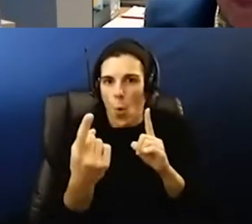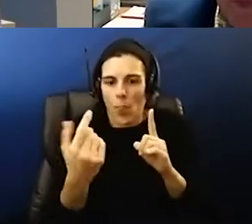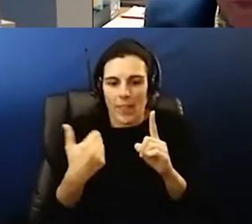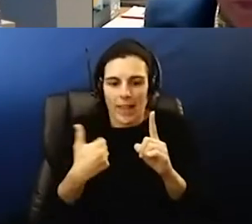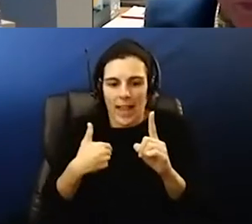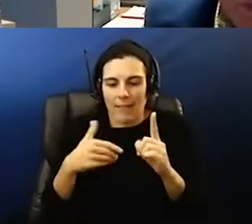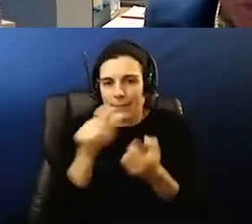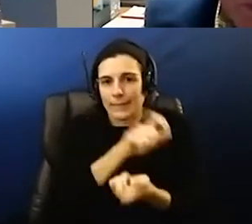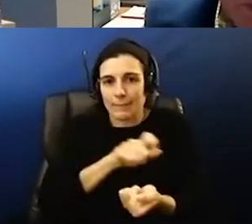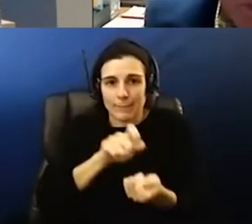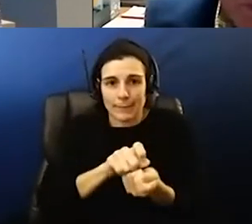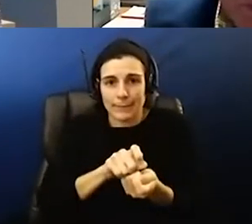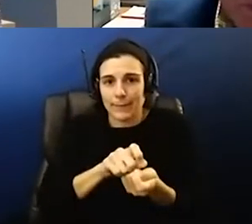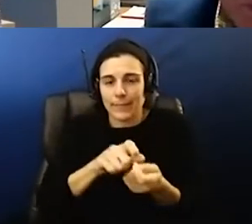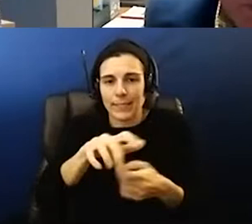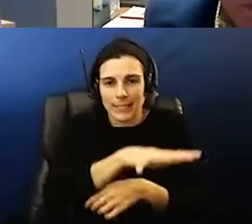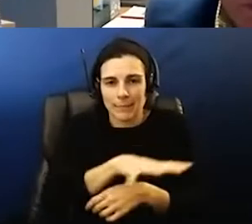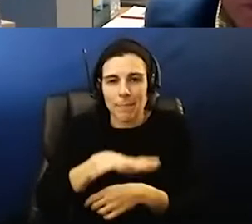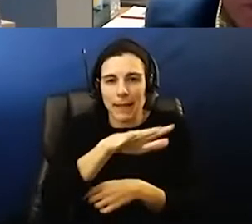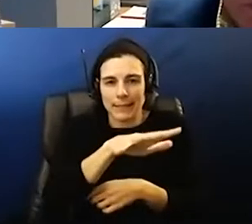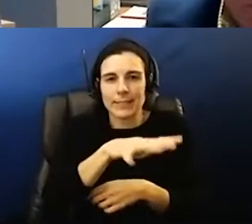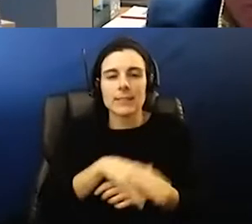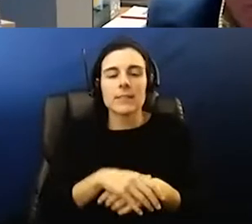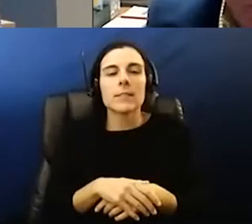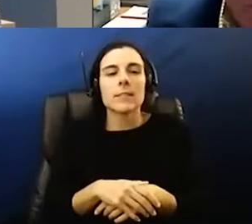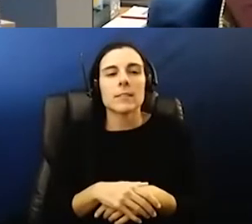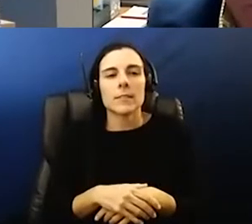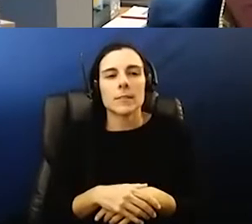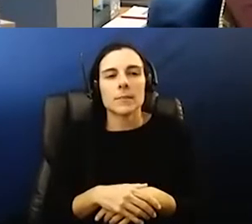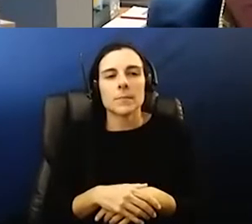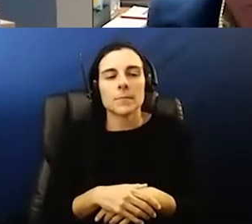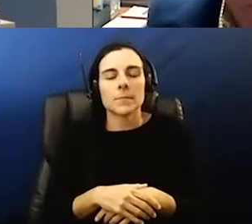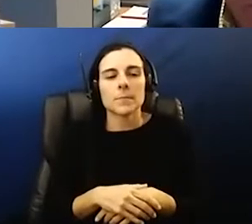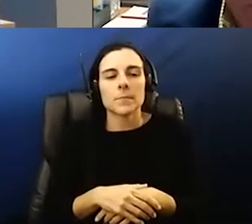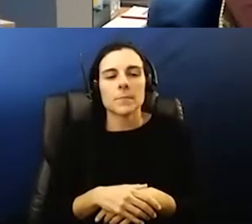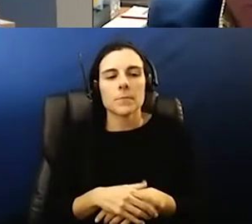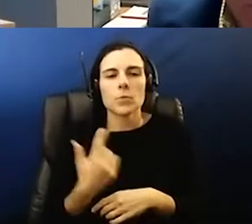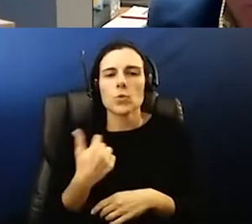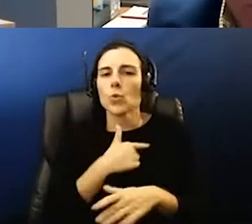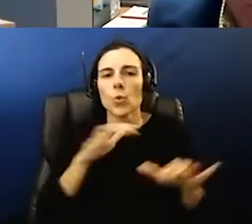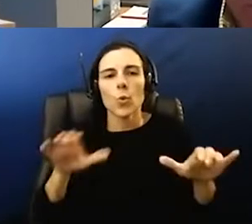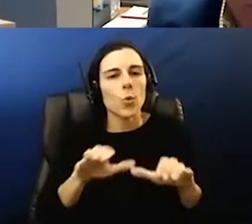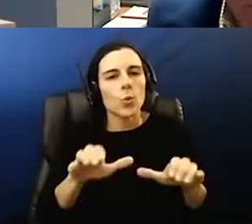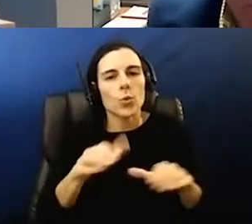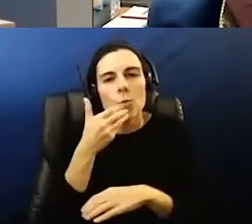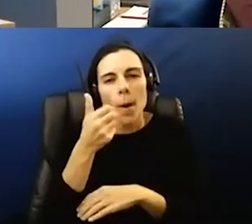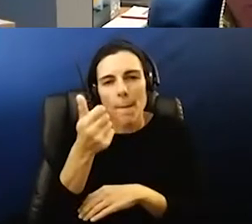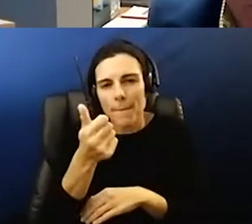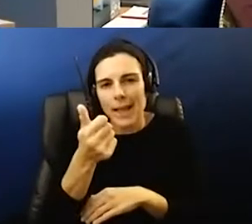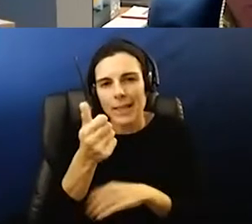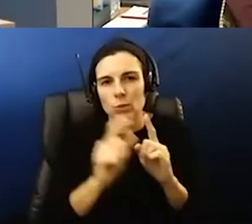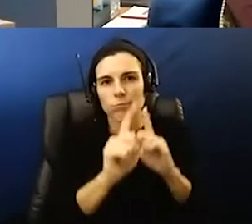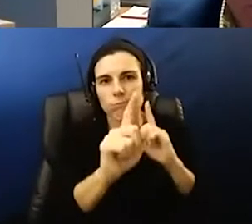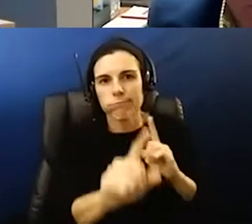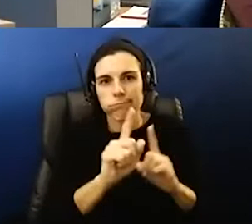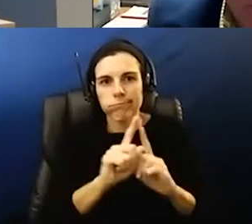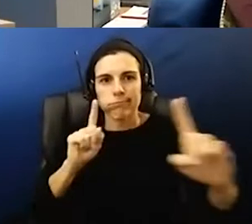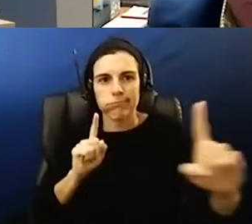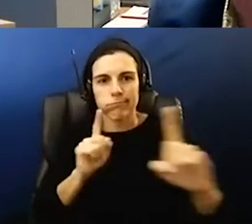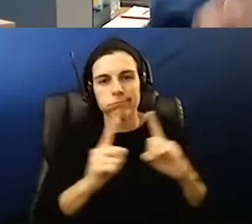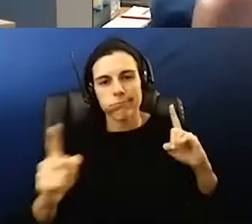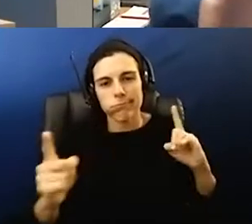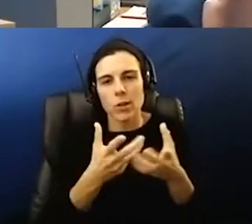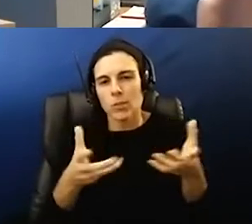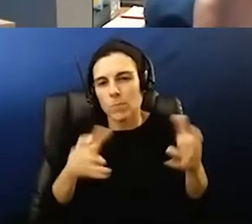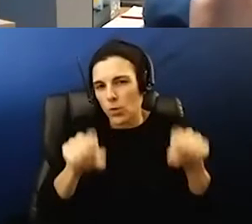campuses um and so when you take a look at that of course we do our very best to to spread out as much as possible but